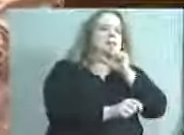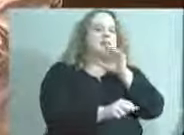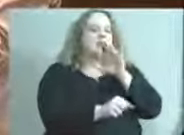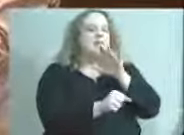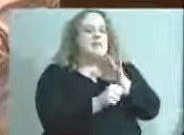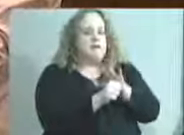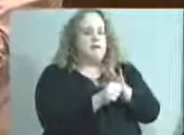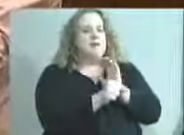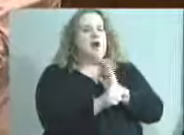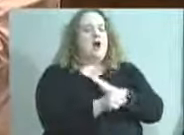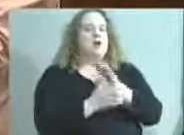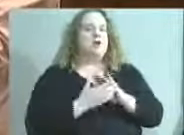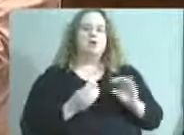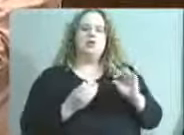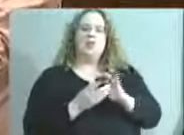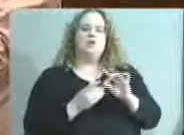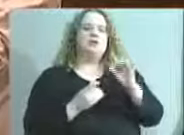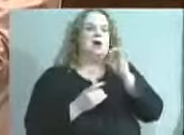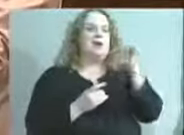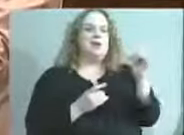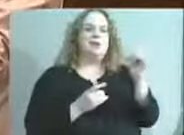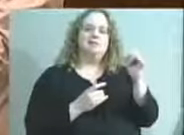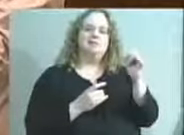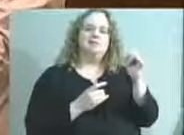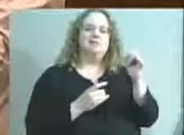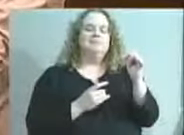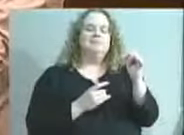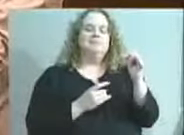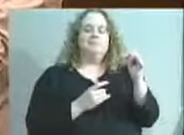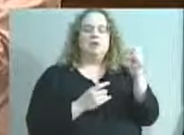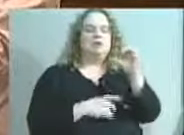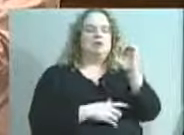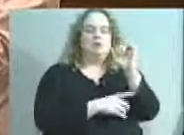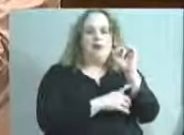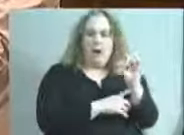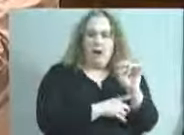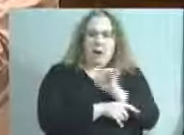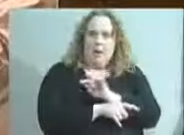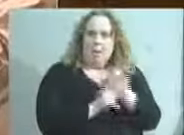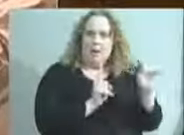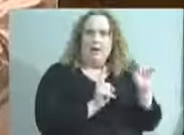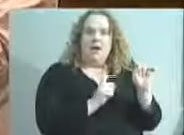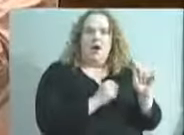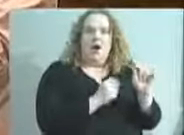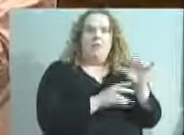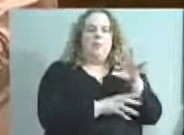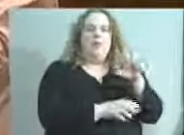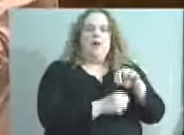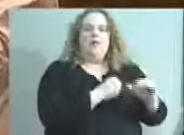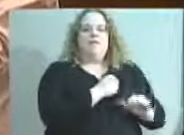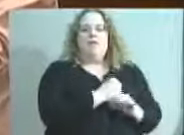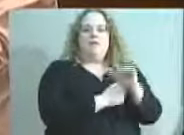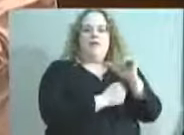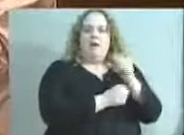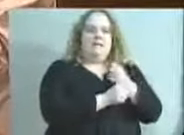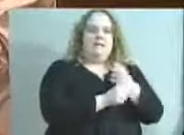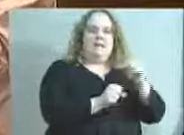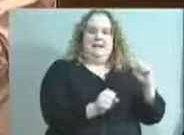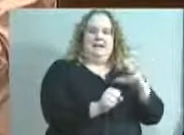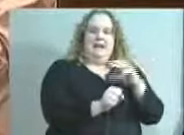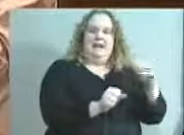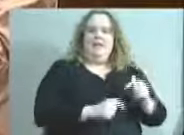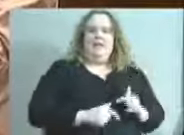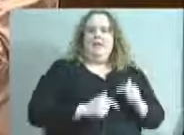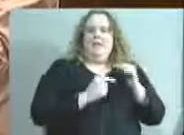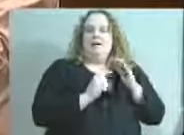outliers, but part of a systemic threat to the health, safety, and the lives of our children. Here's what the research says.